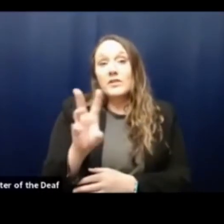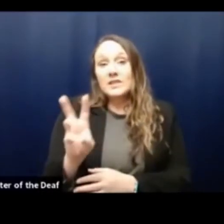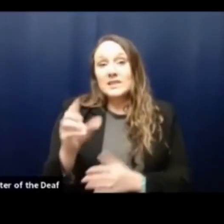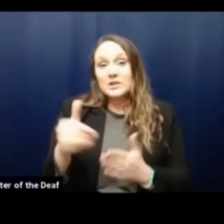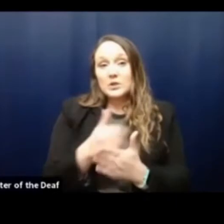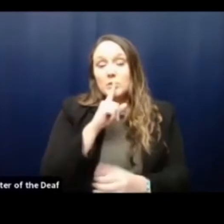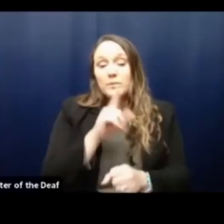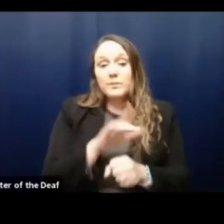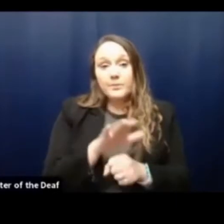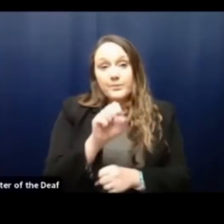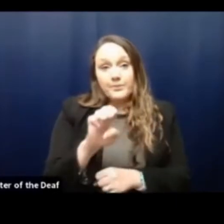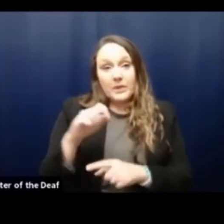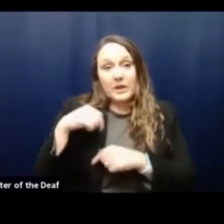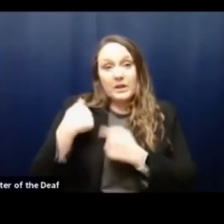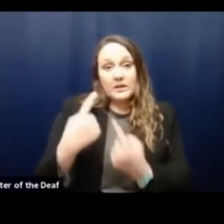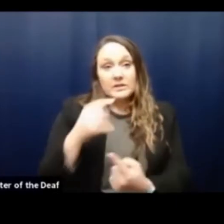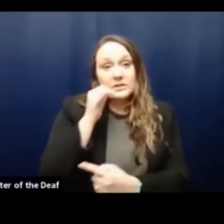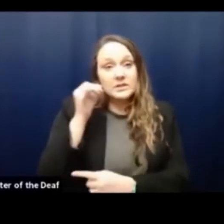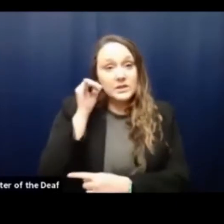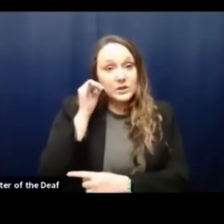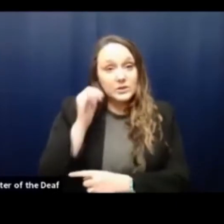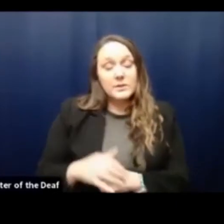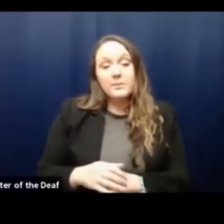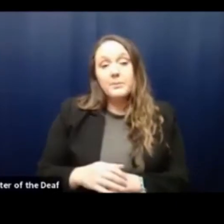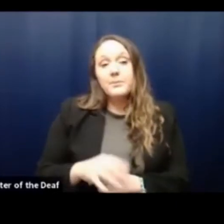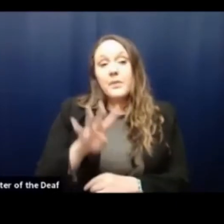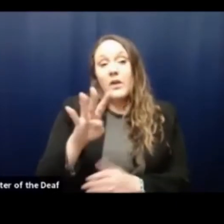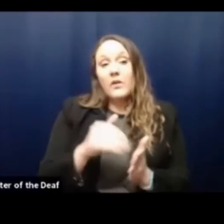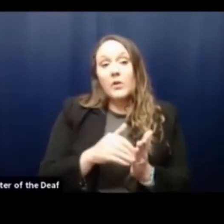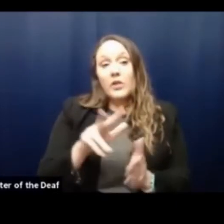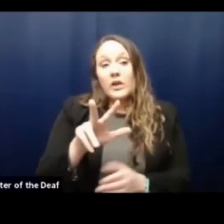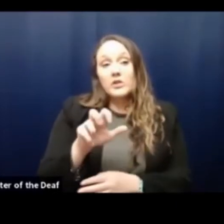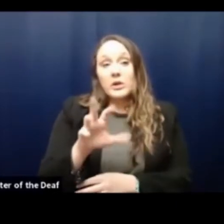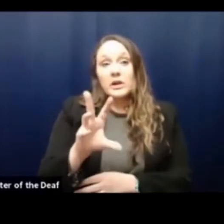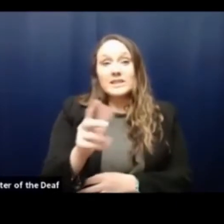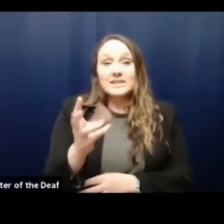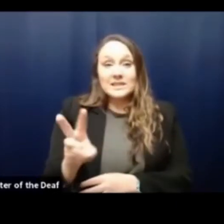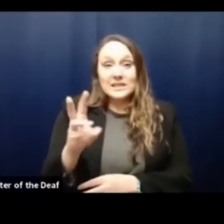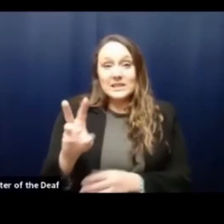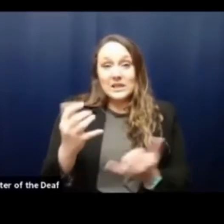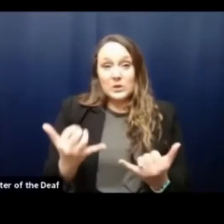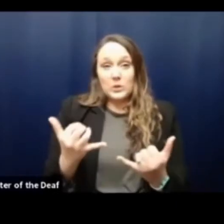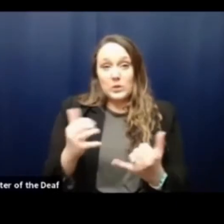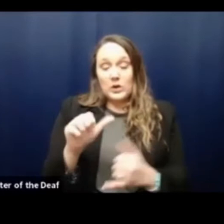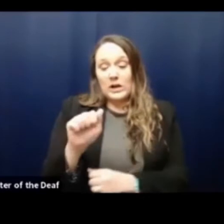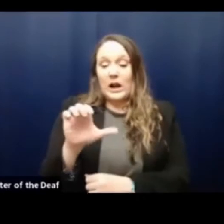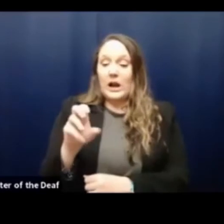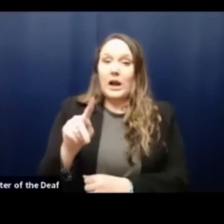new confirmed cases since yesterday's report, 4,316 active cases,